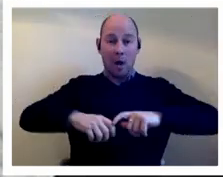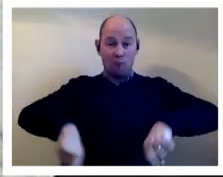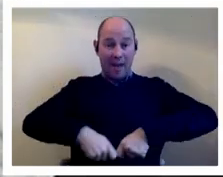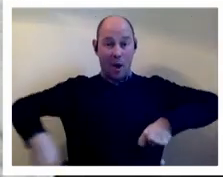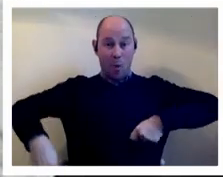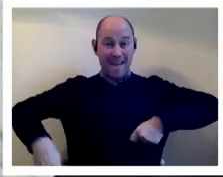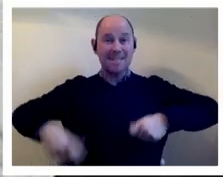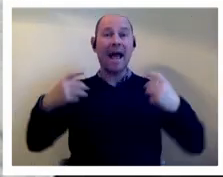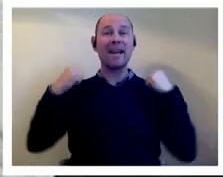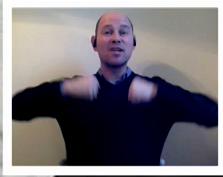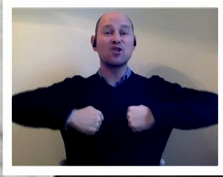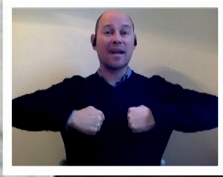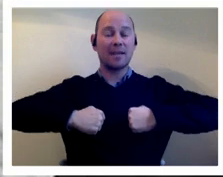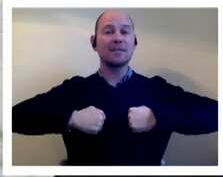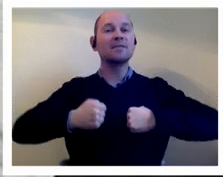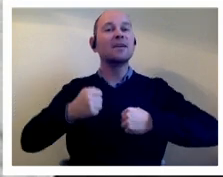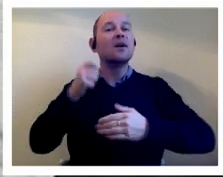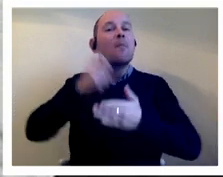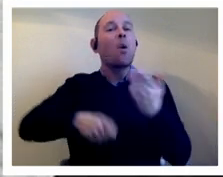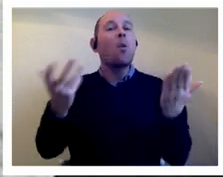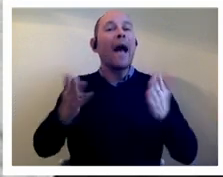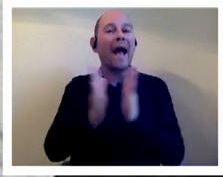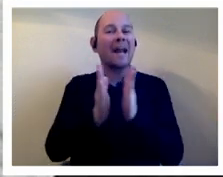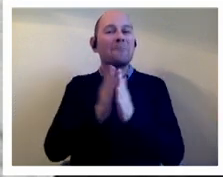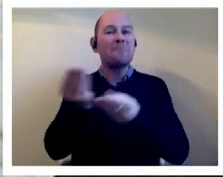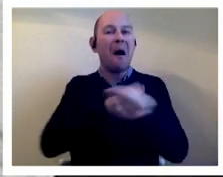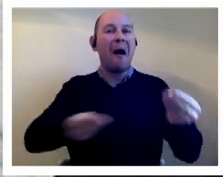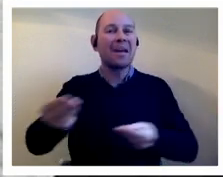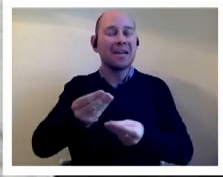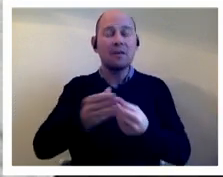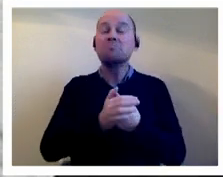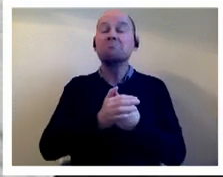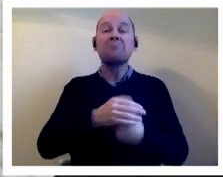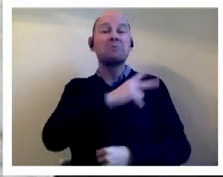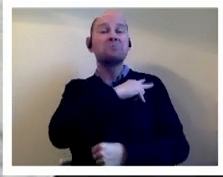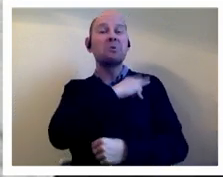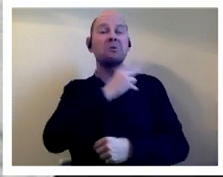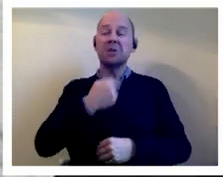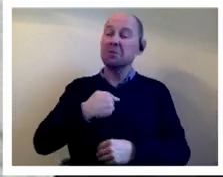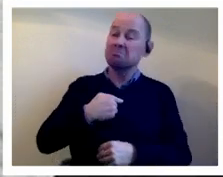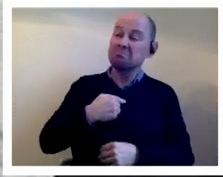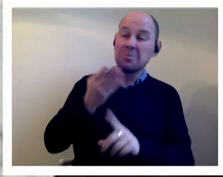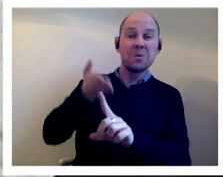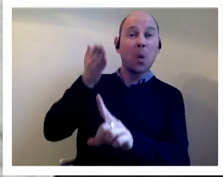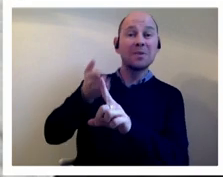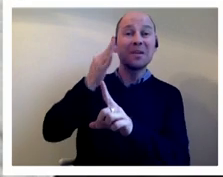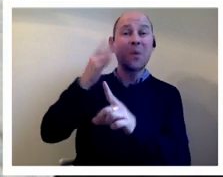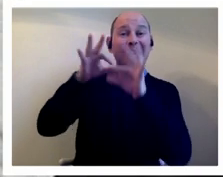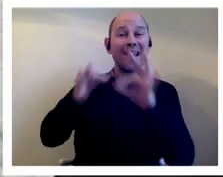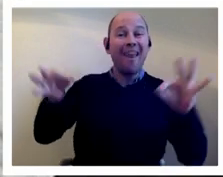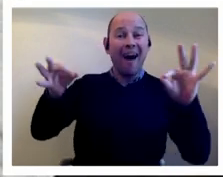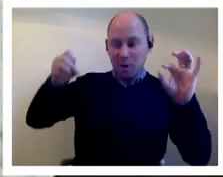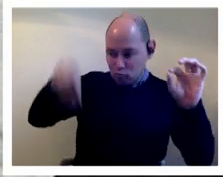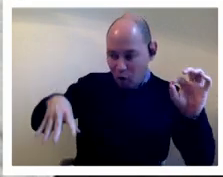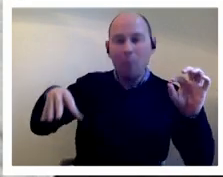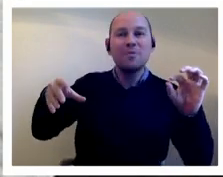that they'd bought from capham market security guards didn't seem to notice when one of those lengths of clothesline fell on the floor and they let the